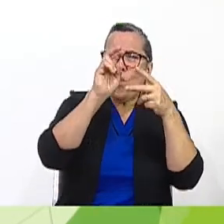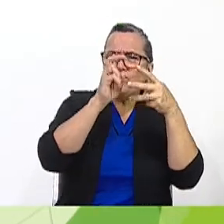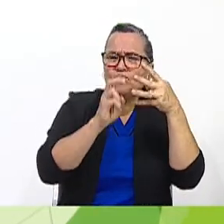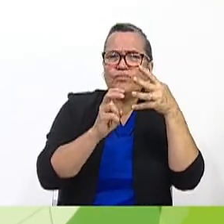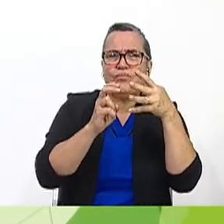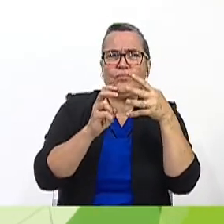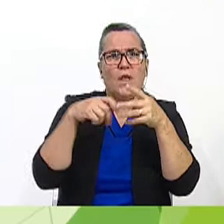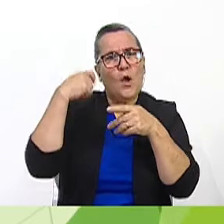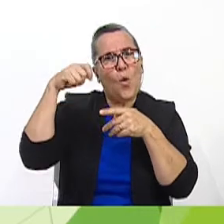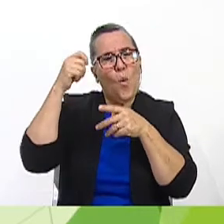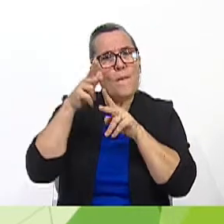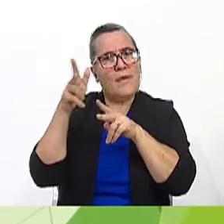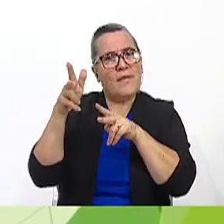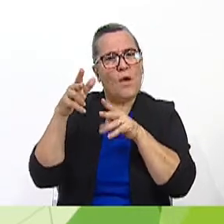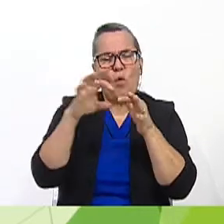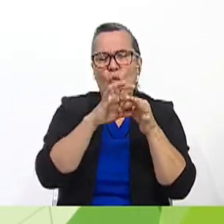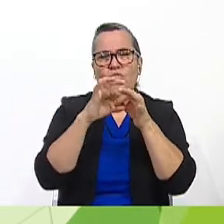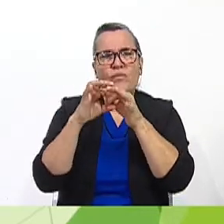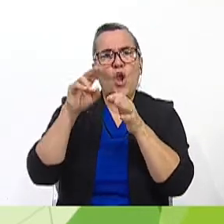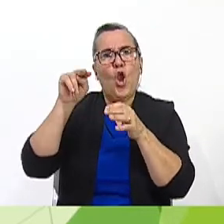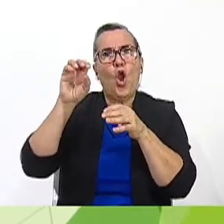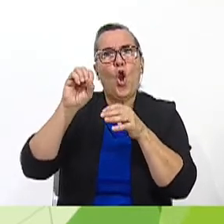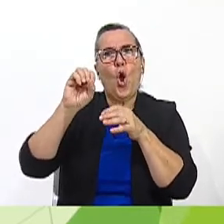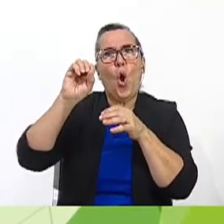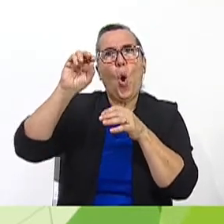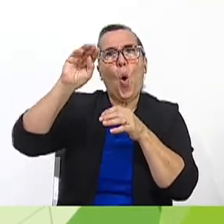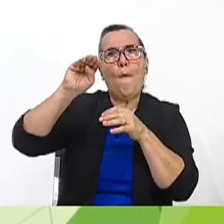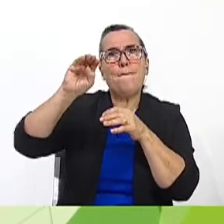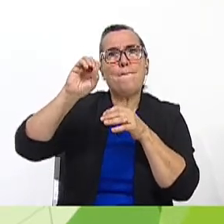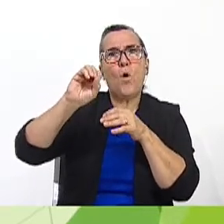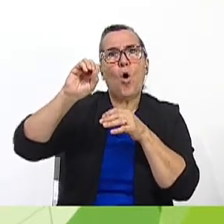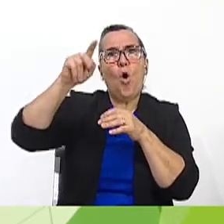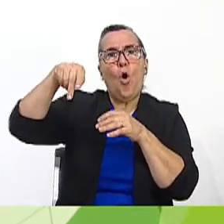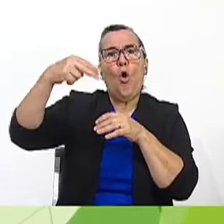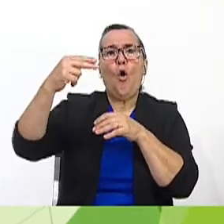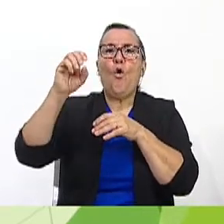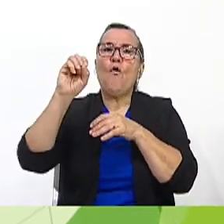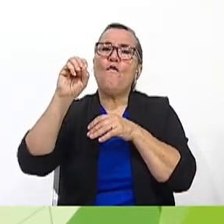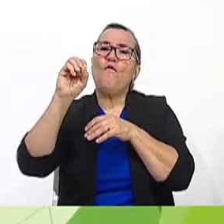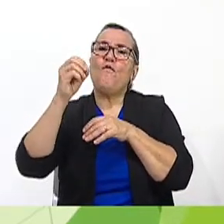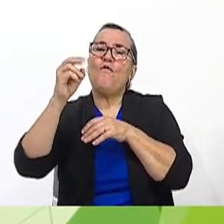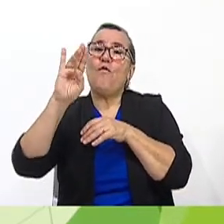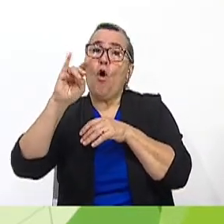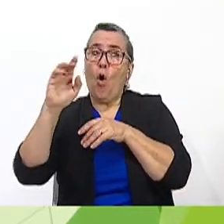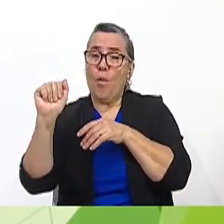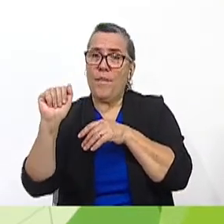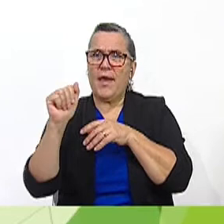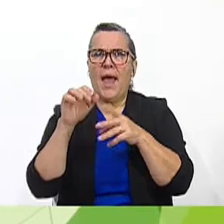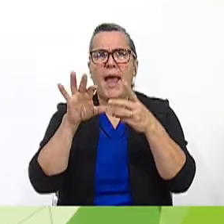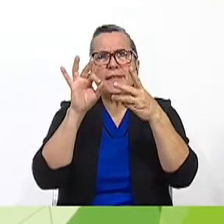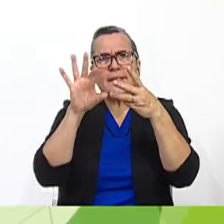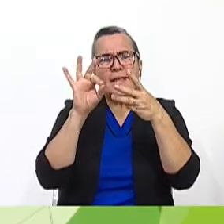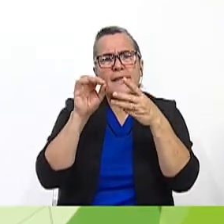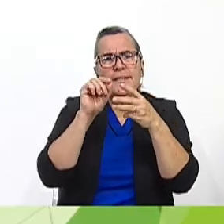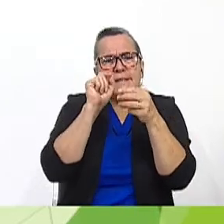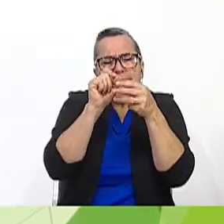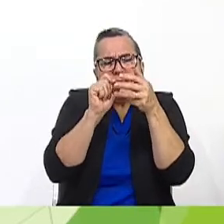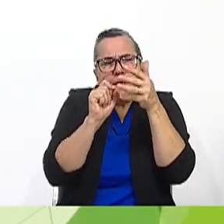about nomophobia. We're also going to extract specific details from a video